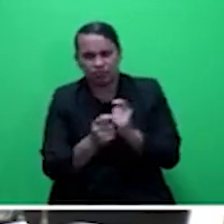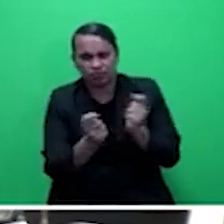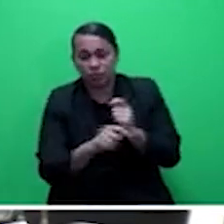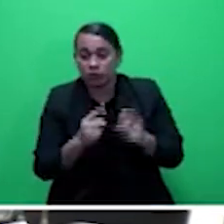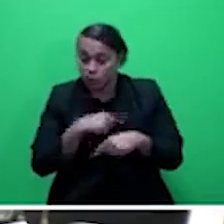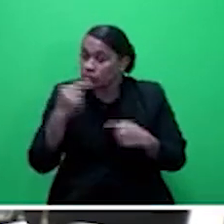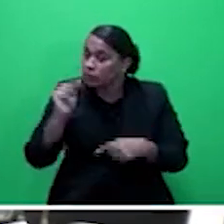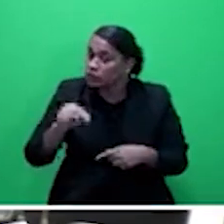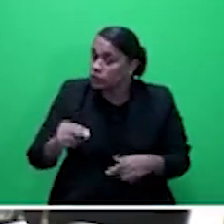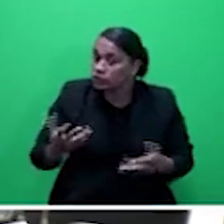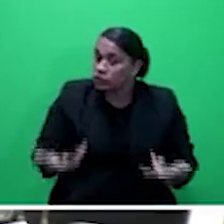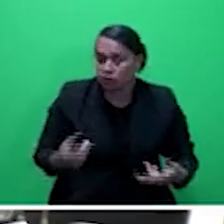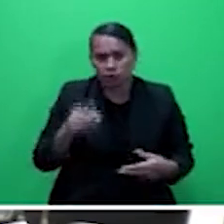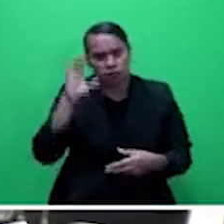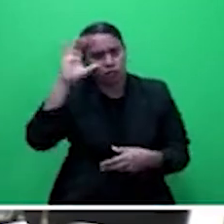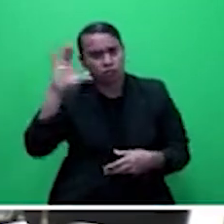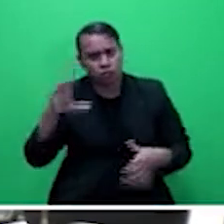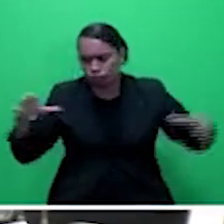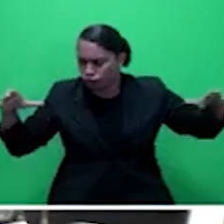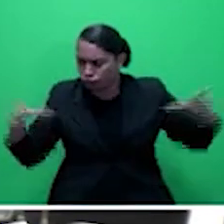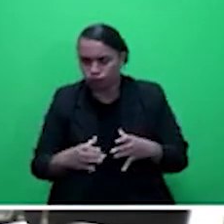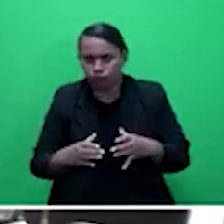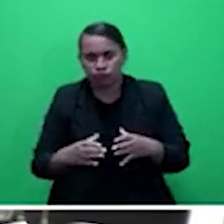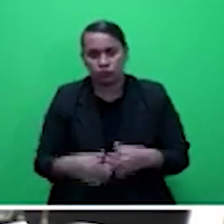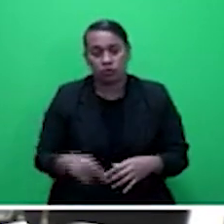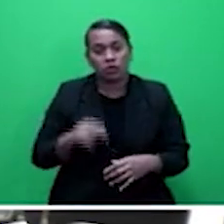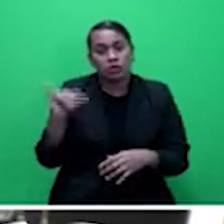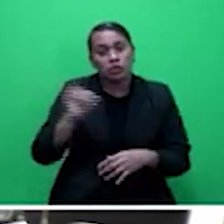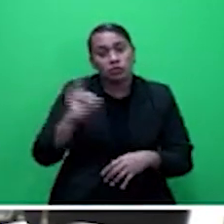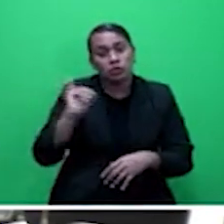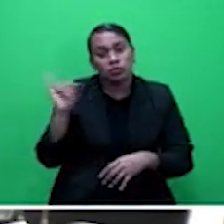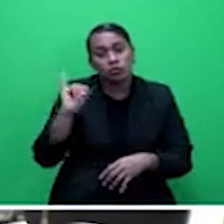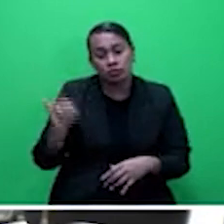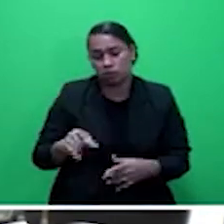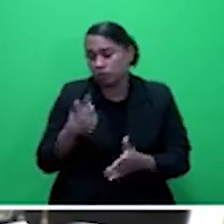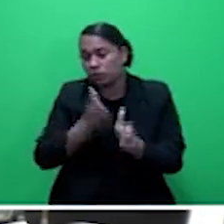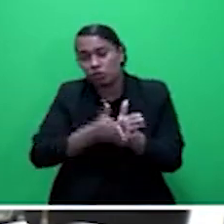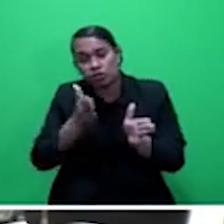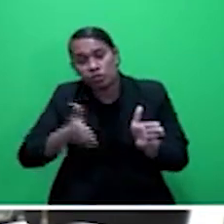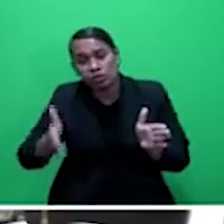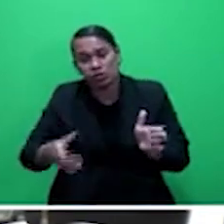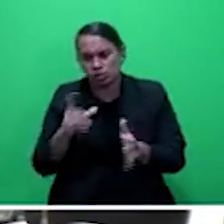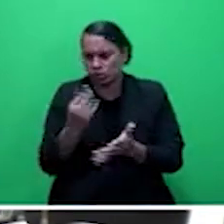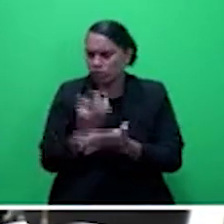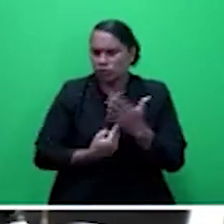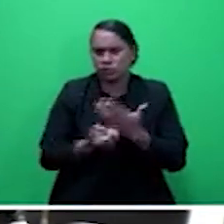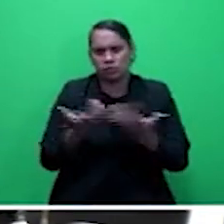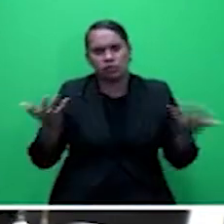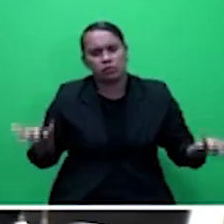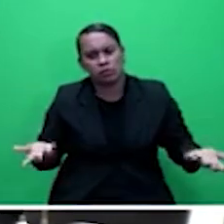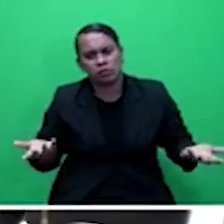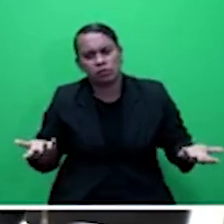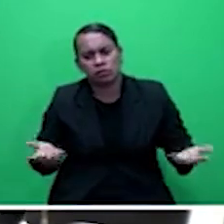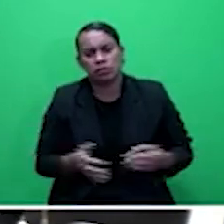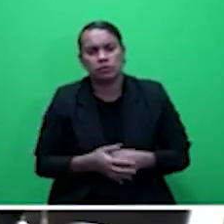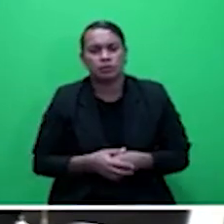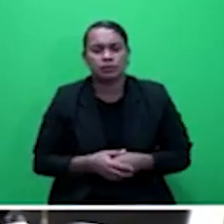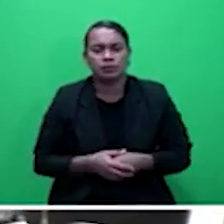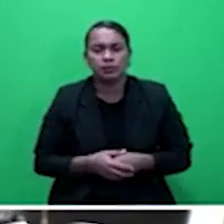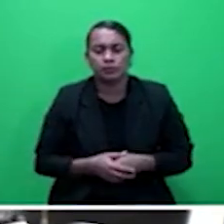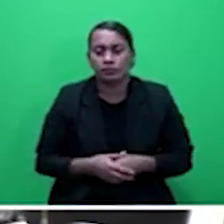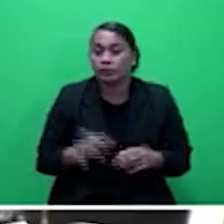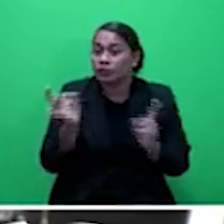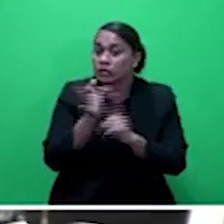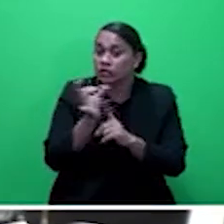as a nation. And the insurance industry can actually play a crucial role role and a critical role